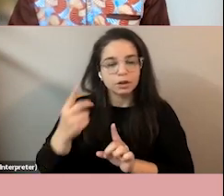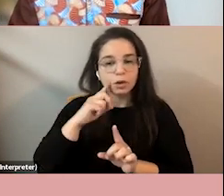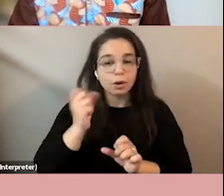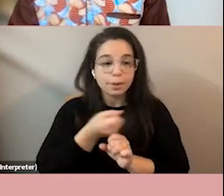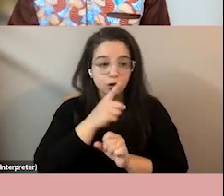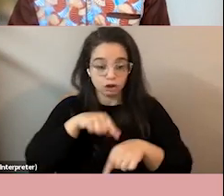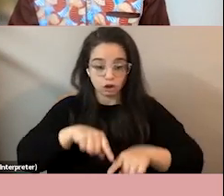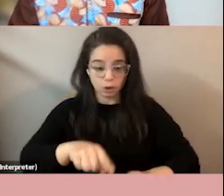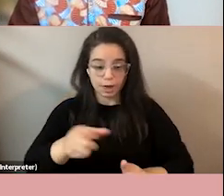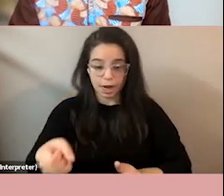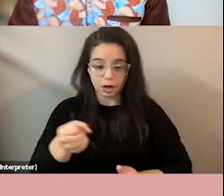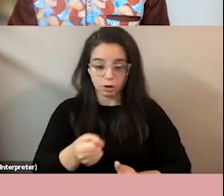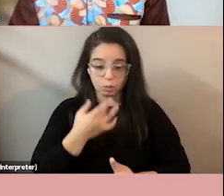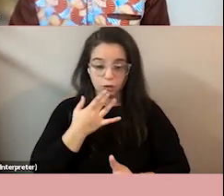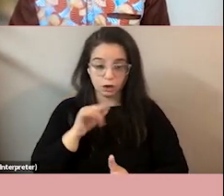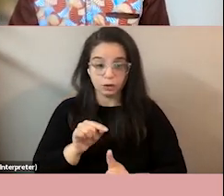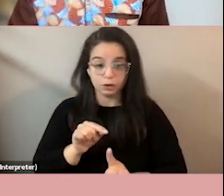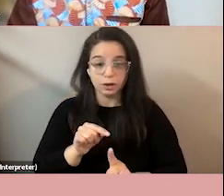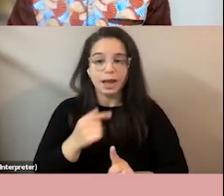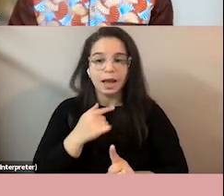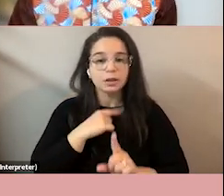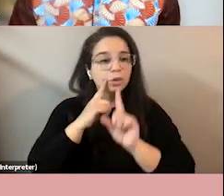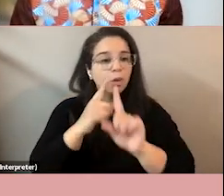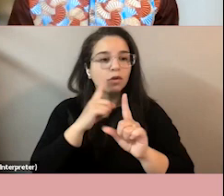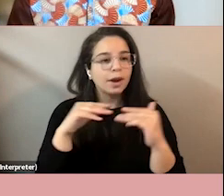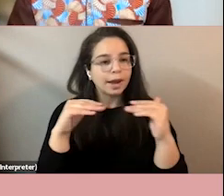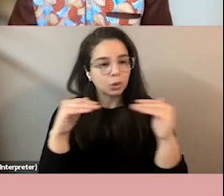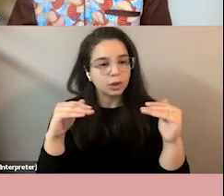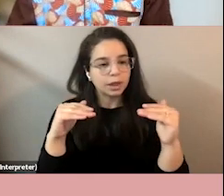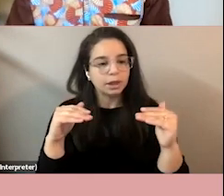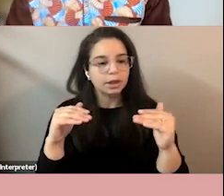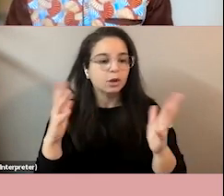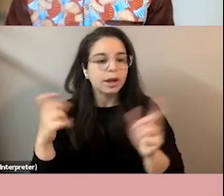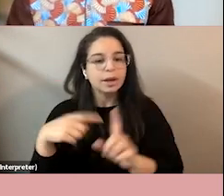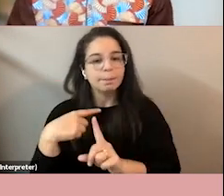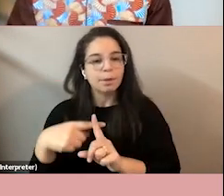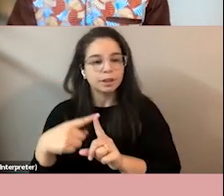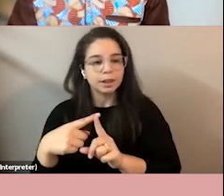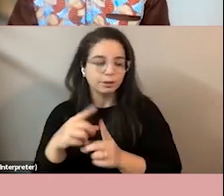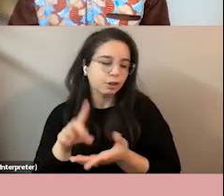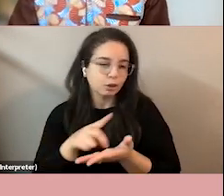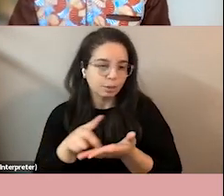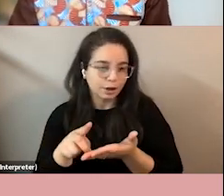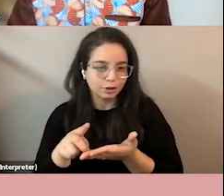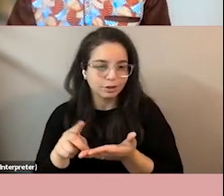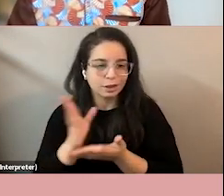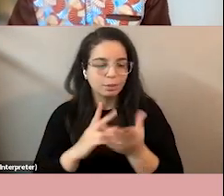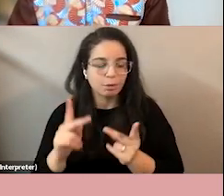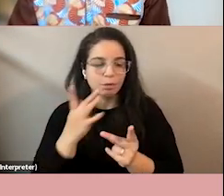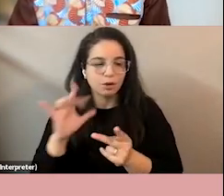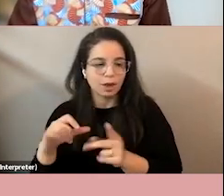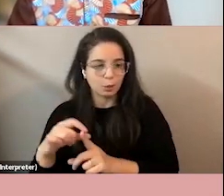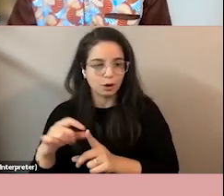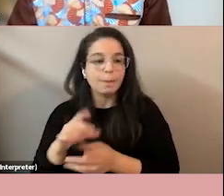hiring has the goal of equity aka positive discrimination uh for some people who prefer that term um